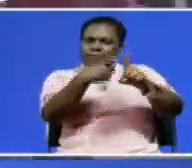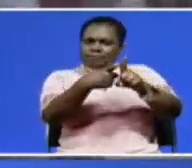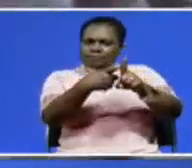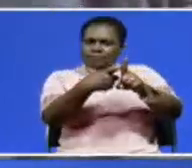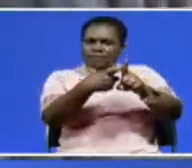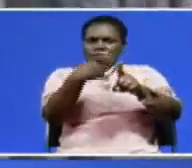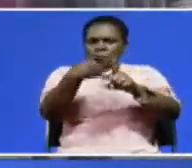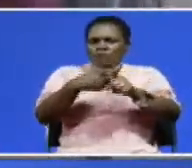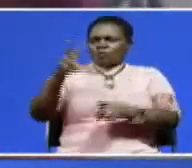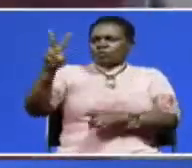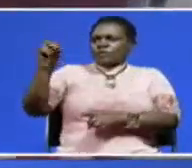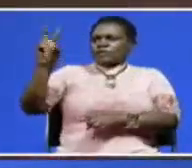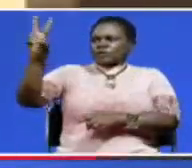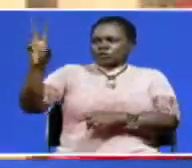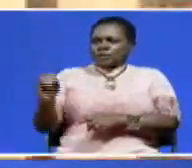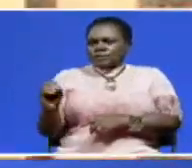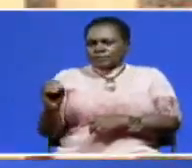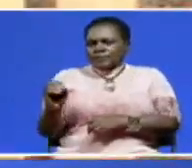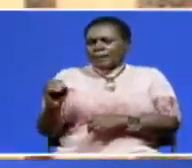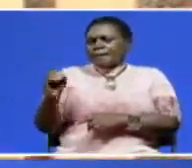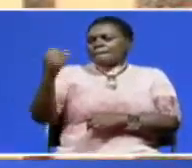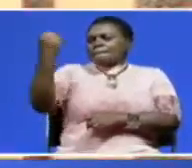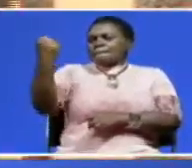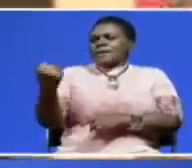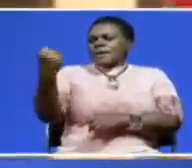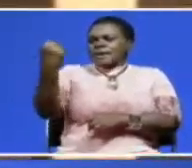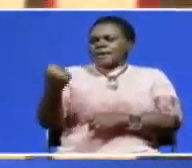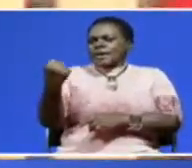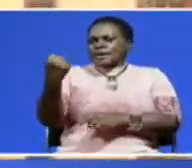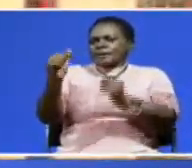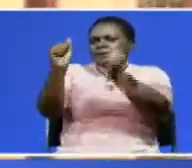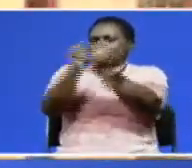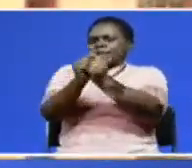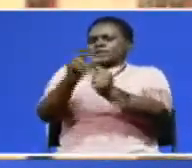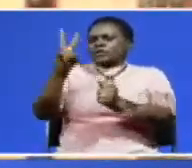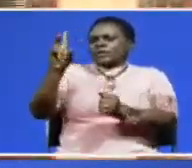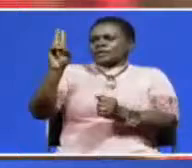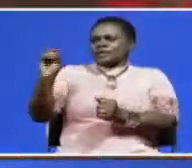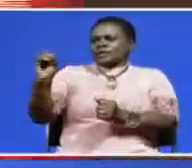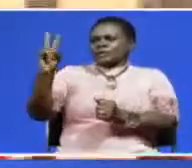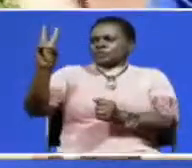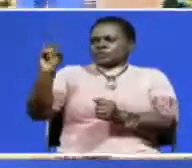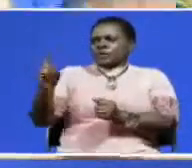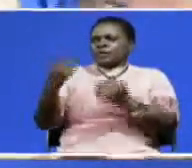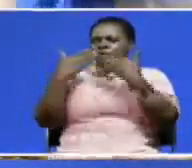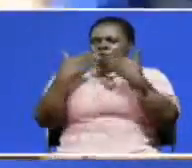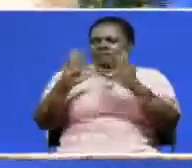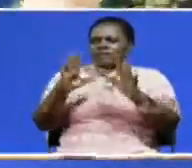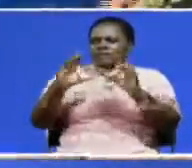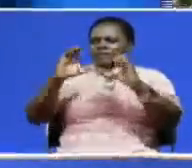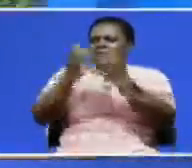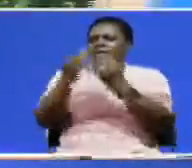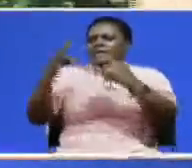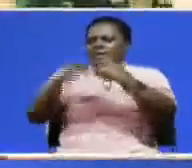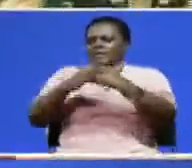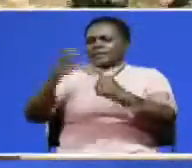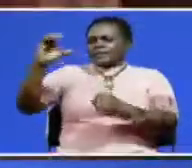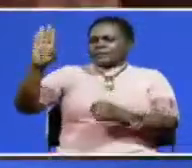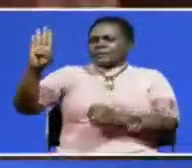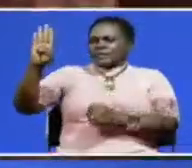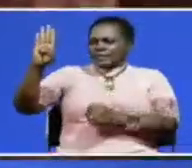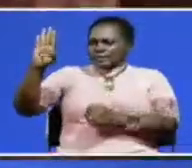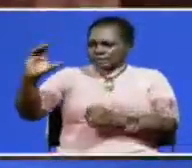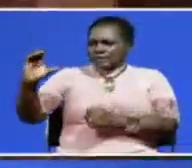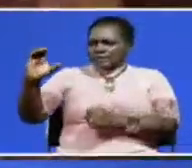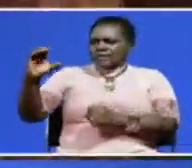inherited from 2020, that is on May 10th, 2021, those that have cleared class 8 and current CBC grade 4